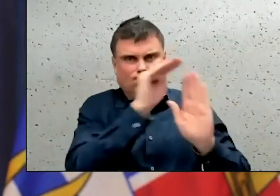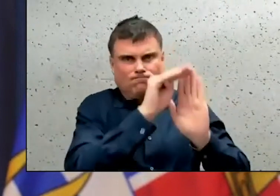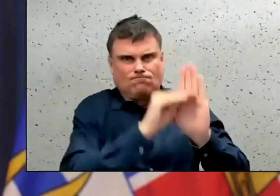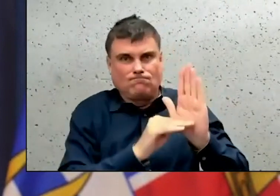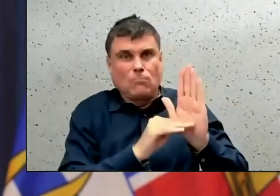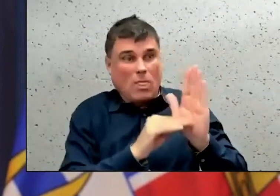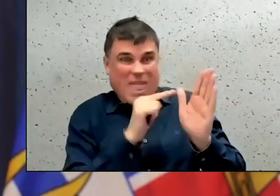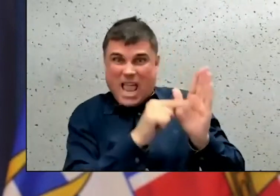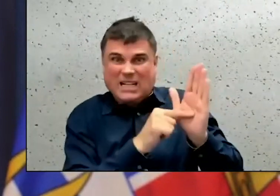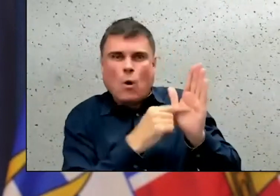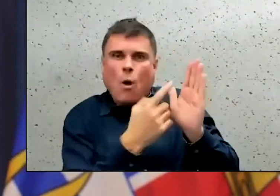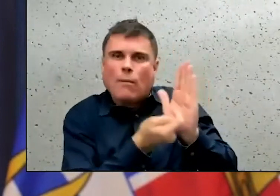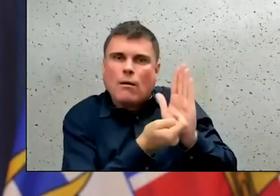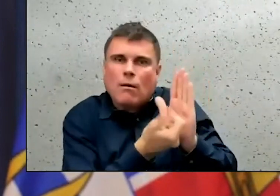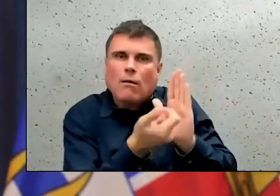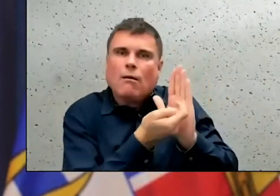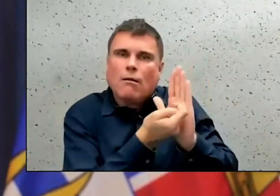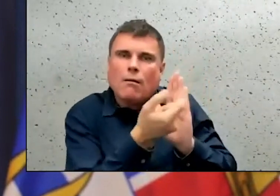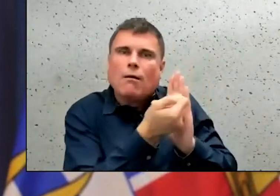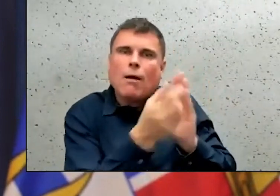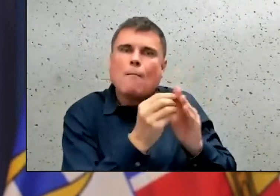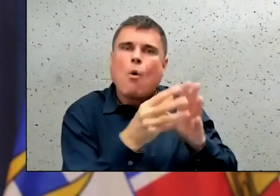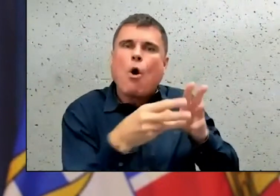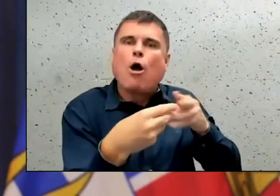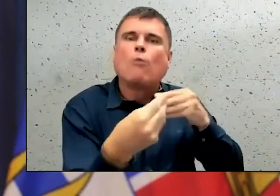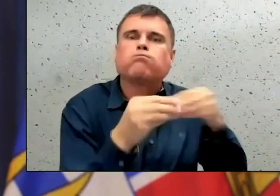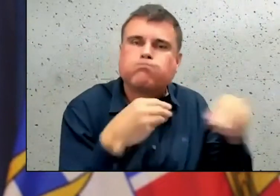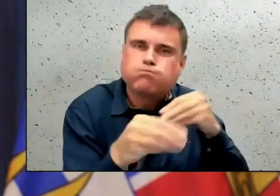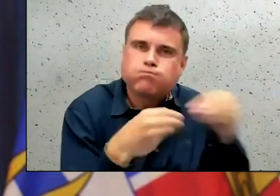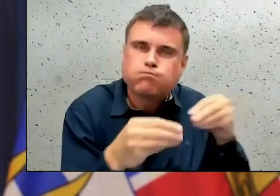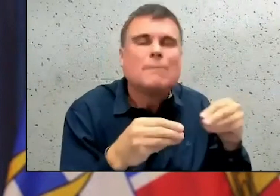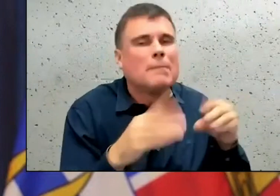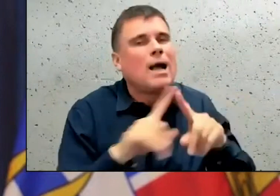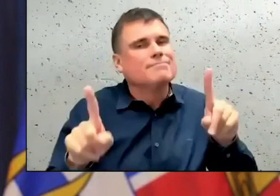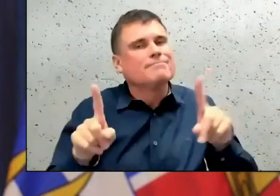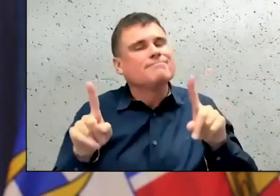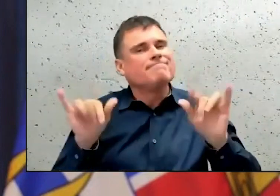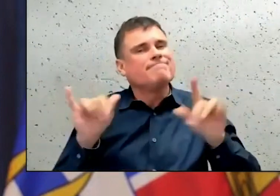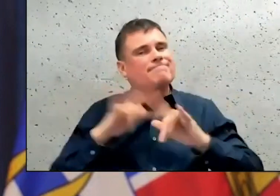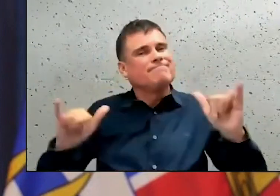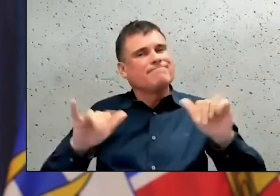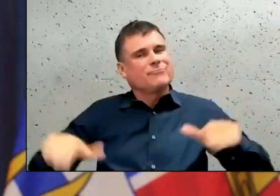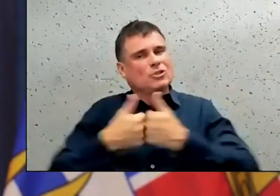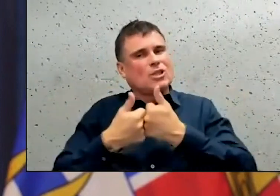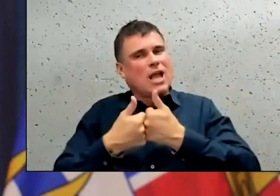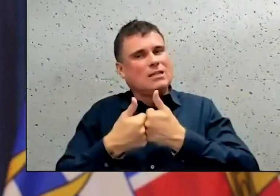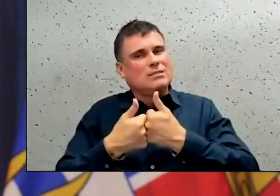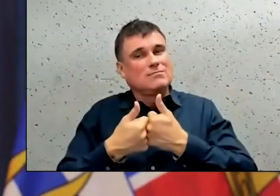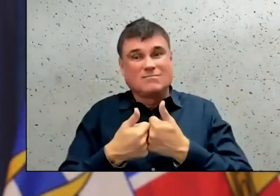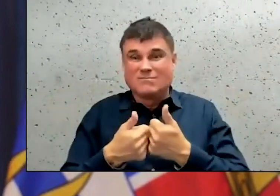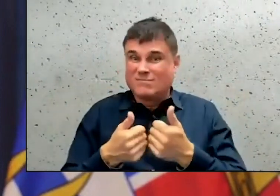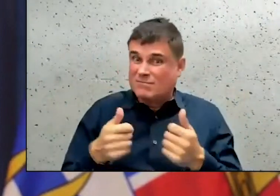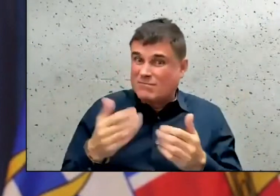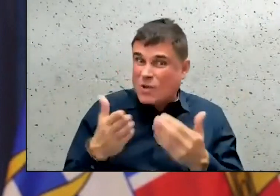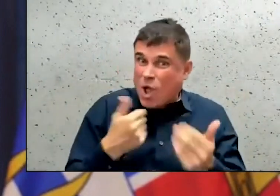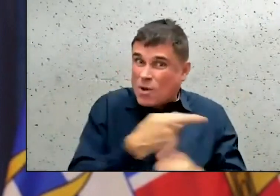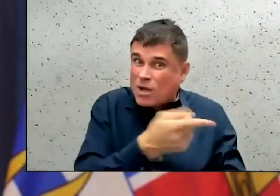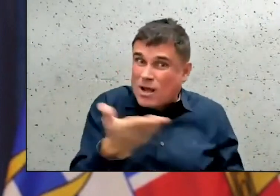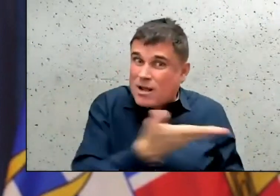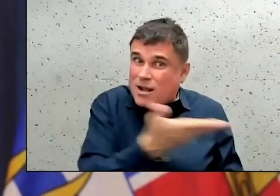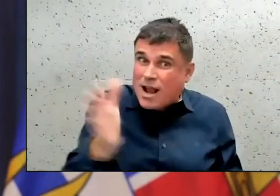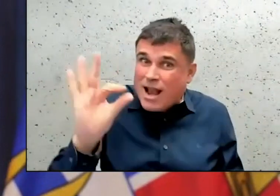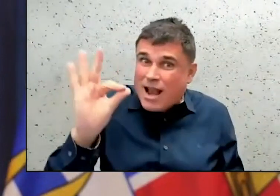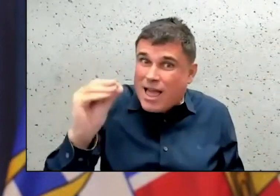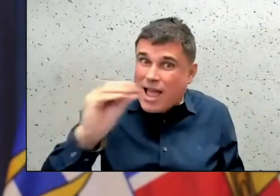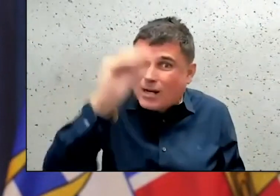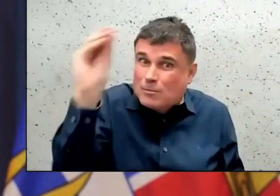just encourage people for those over 85%, almost 90% of people now who are vaccinated, you know, go